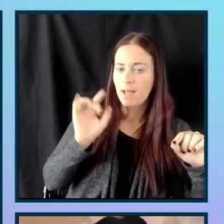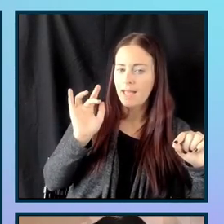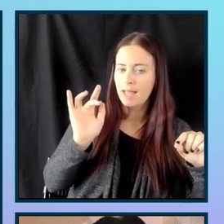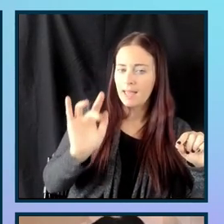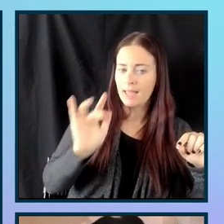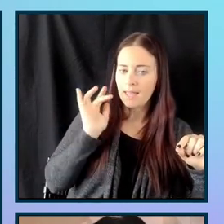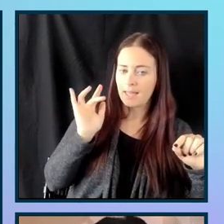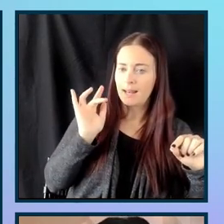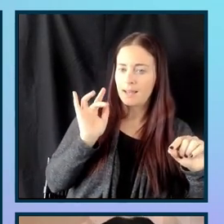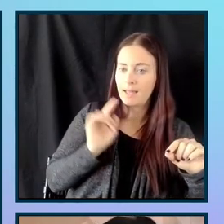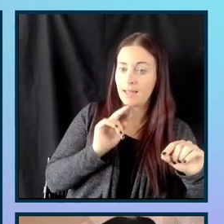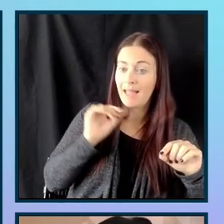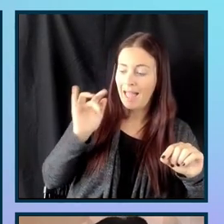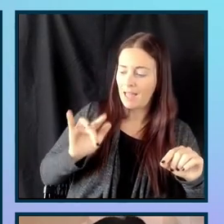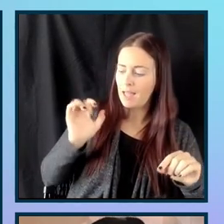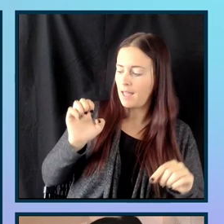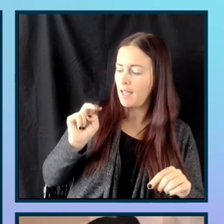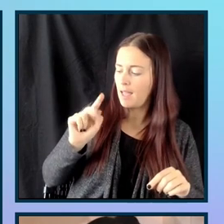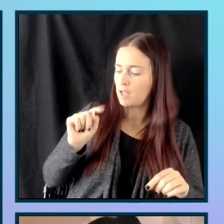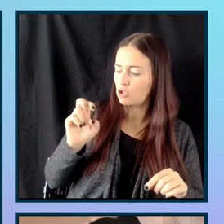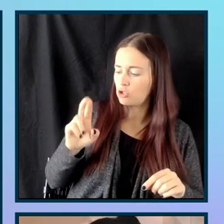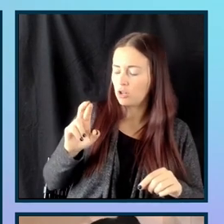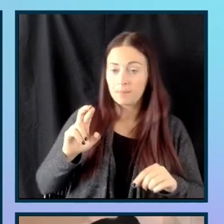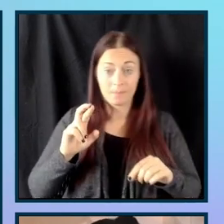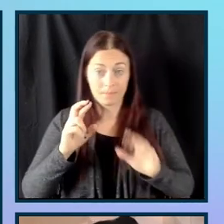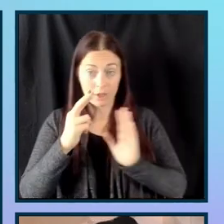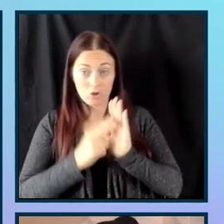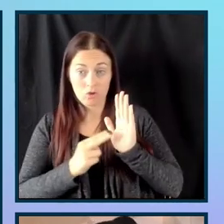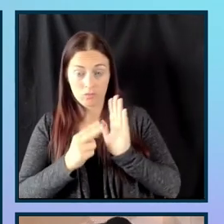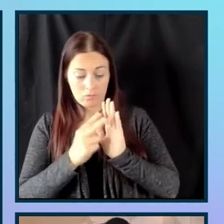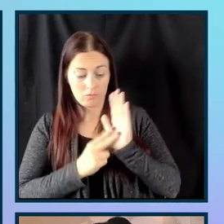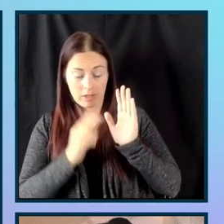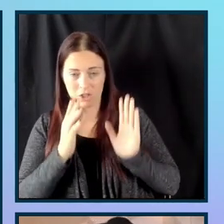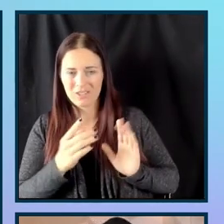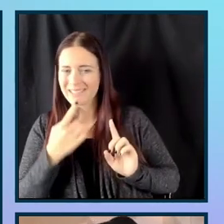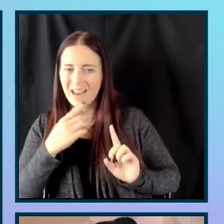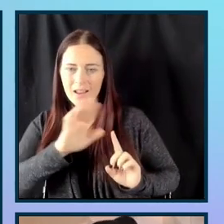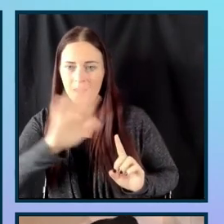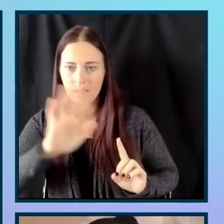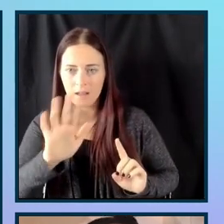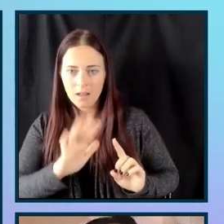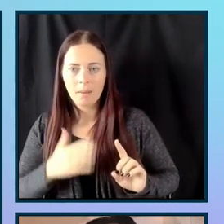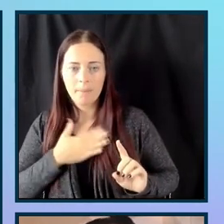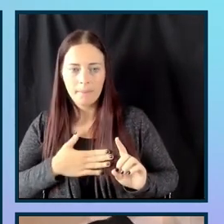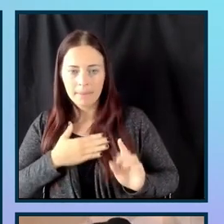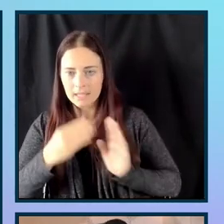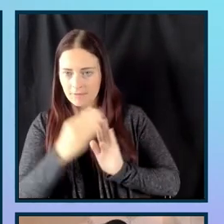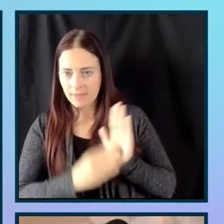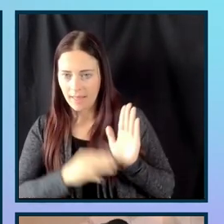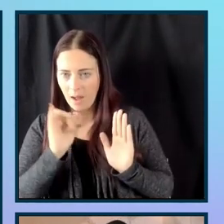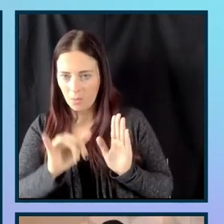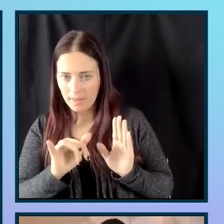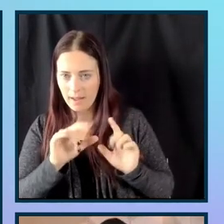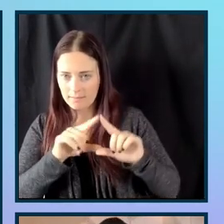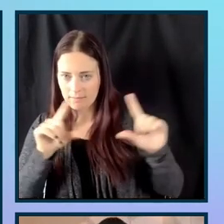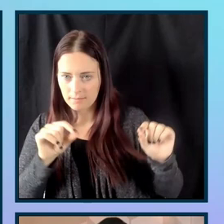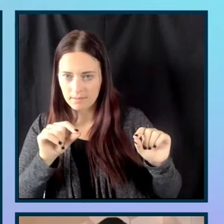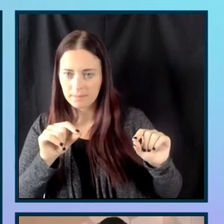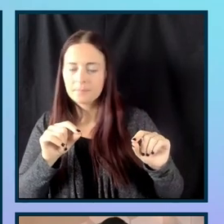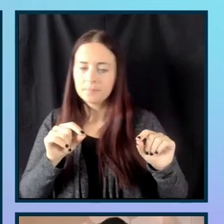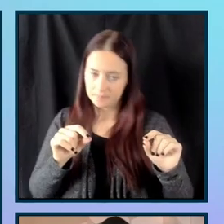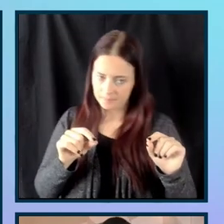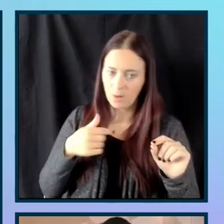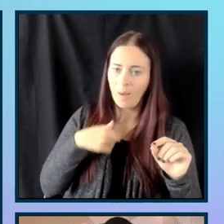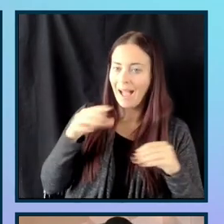Please fill out this field. So, that please fill out this field message happened because the browser handled that error message because I did add that